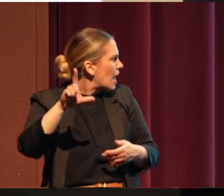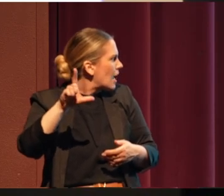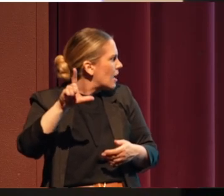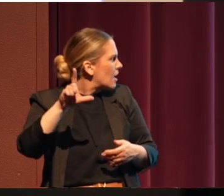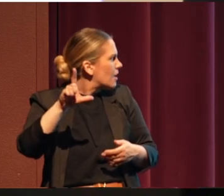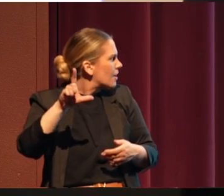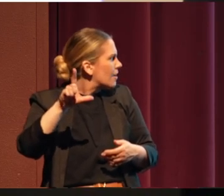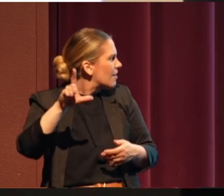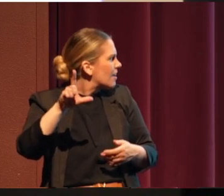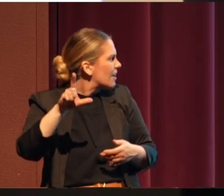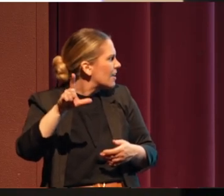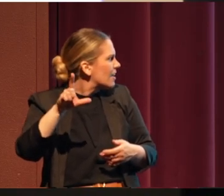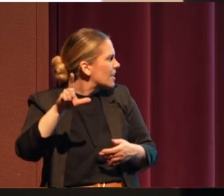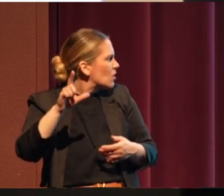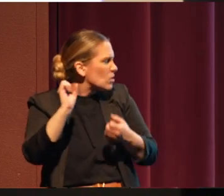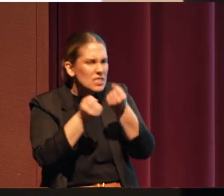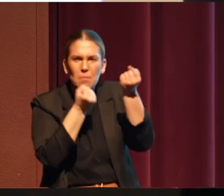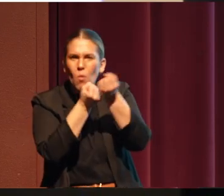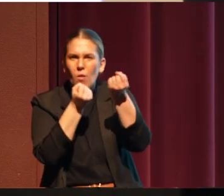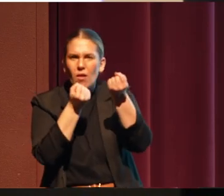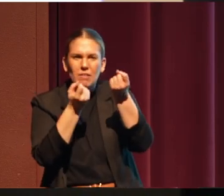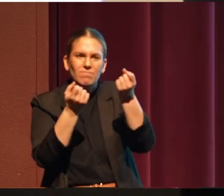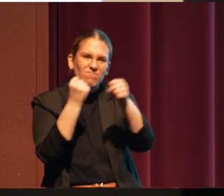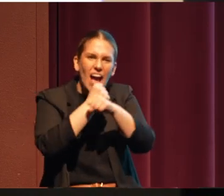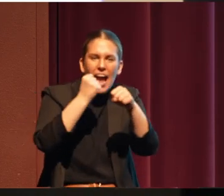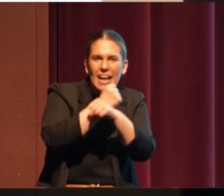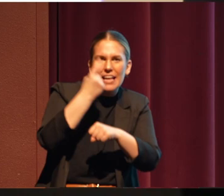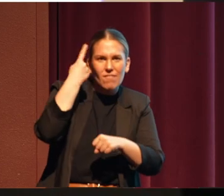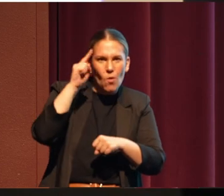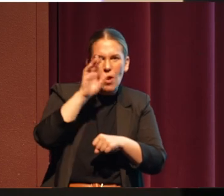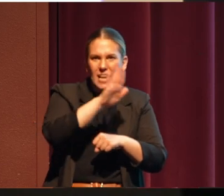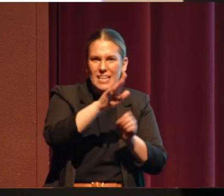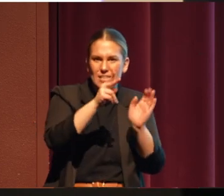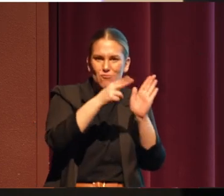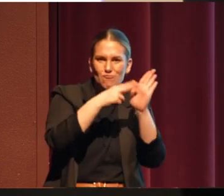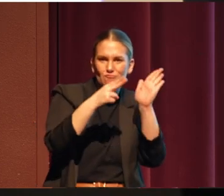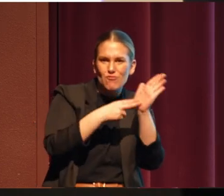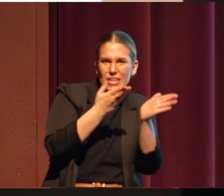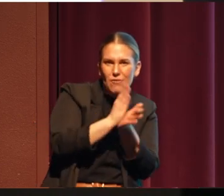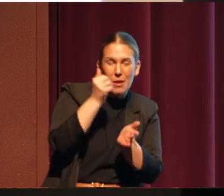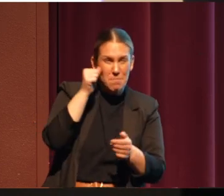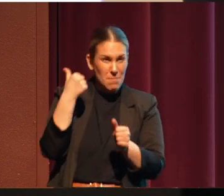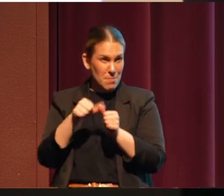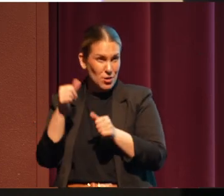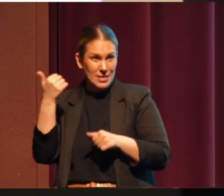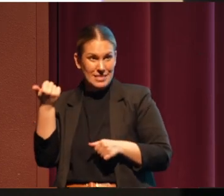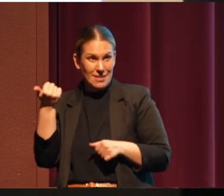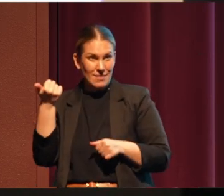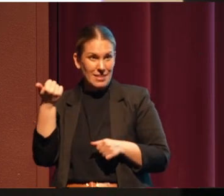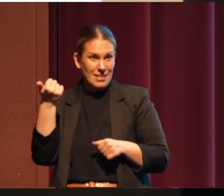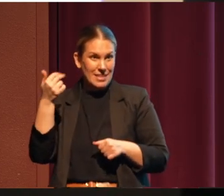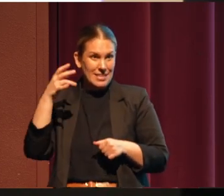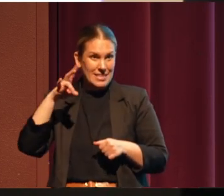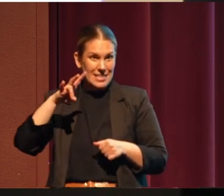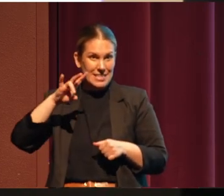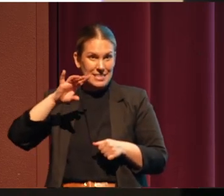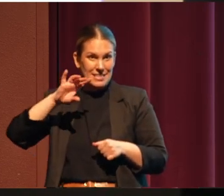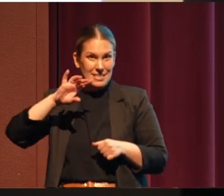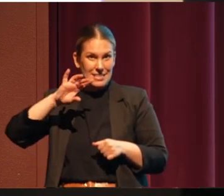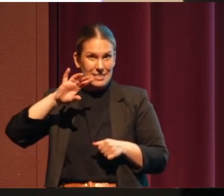glasses. But fighting for his treaty rights. Remember in 1976, that Kimball v. Callahan case?